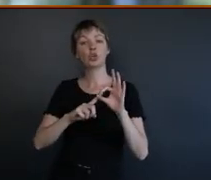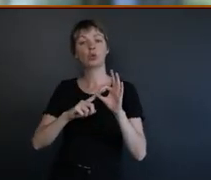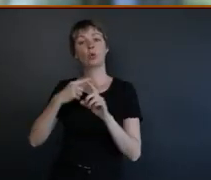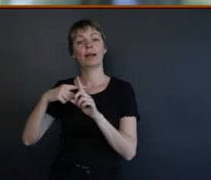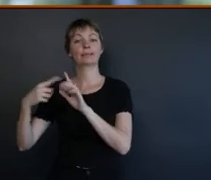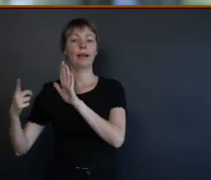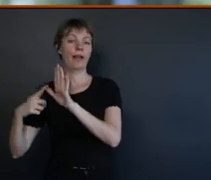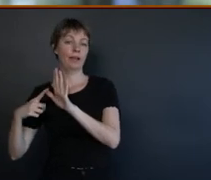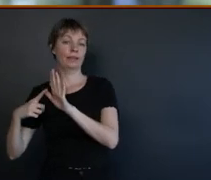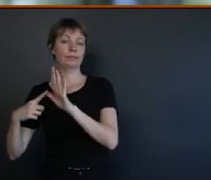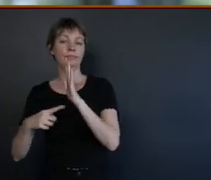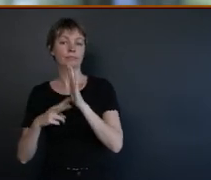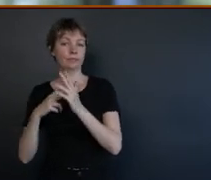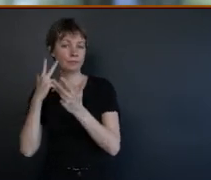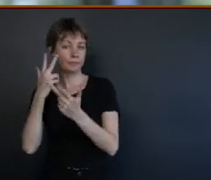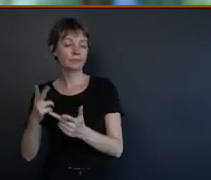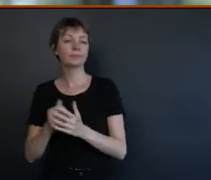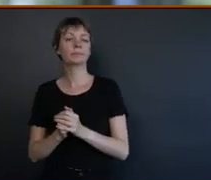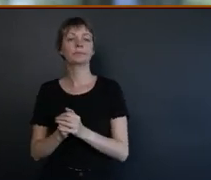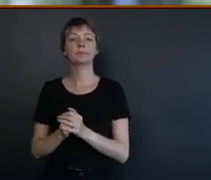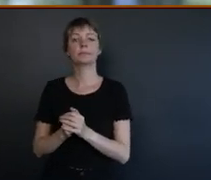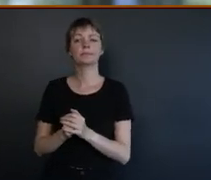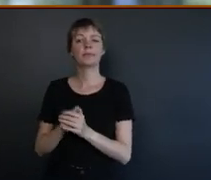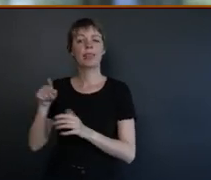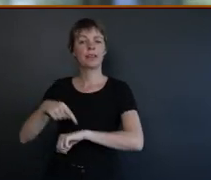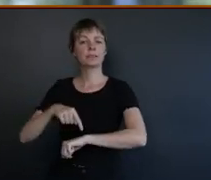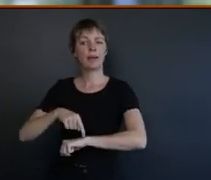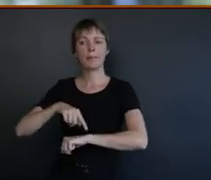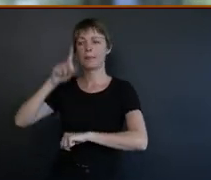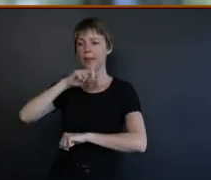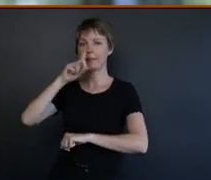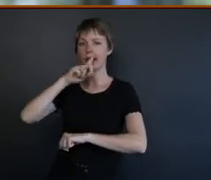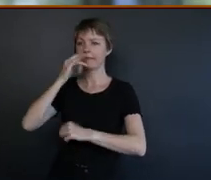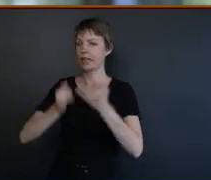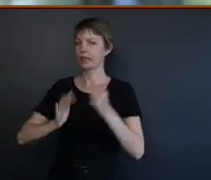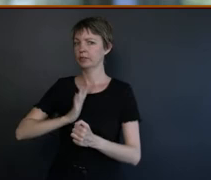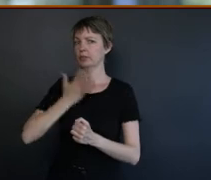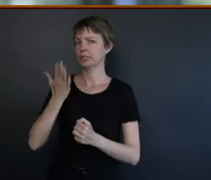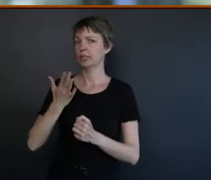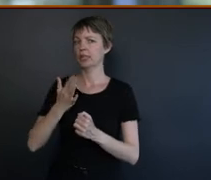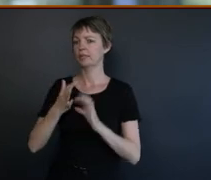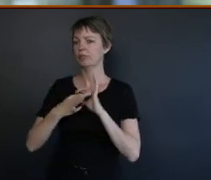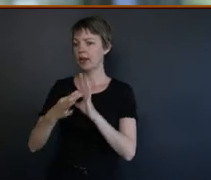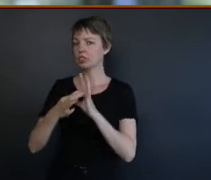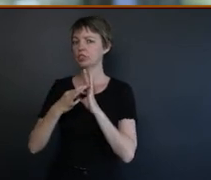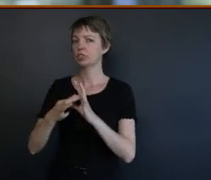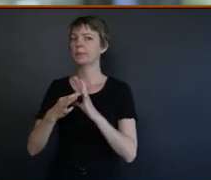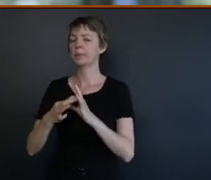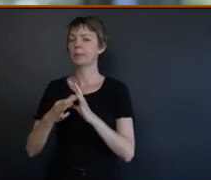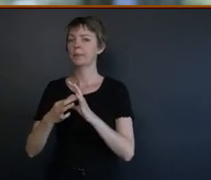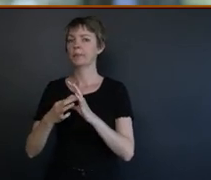And I think it was at a time when obviously people were really interested in the relationship between